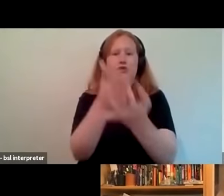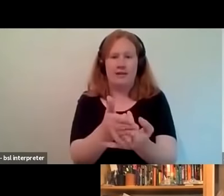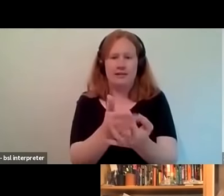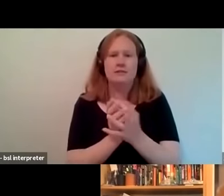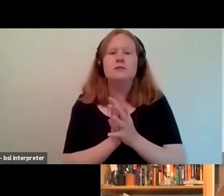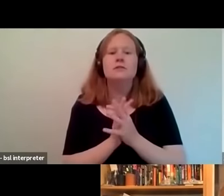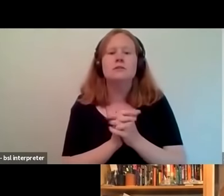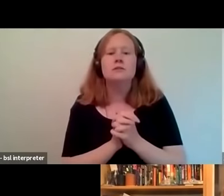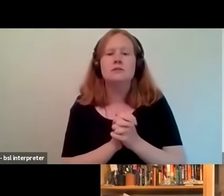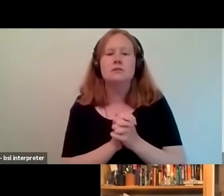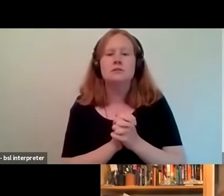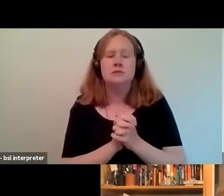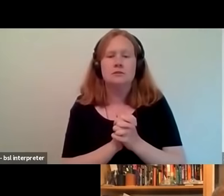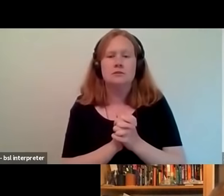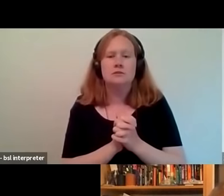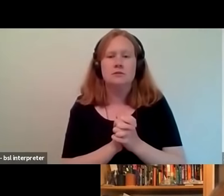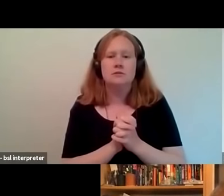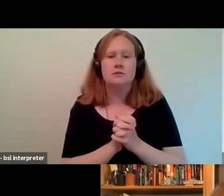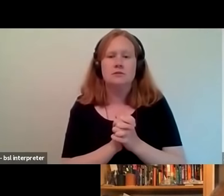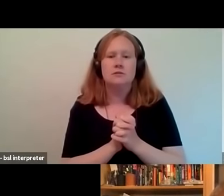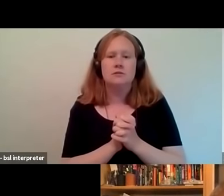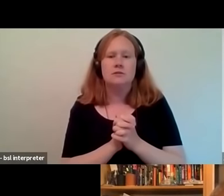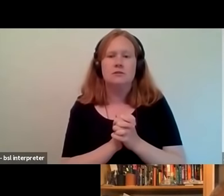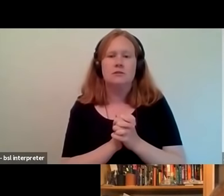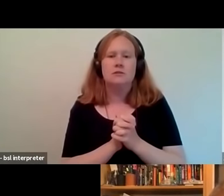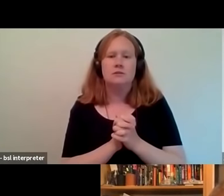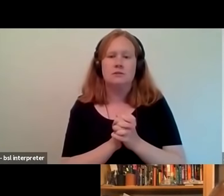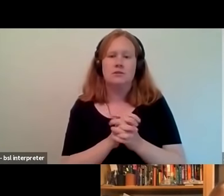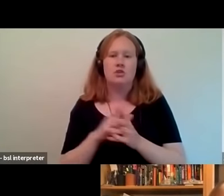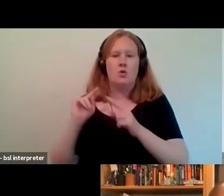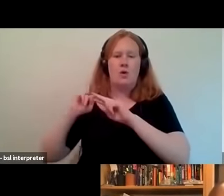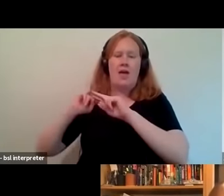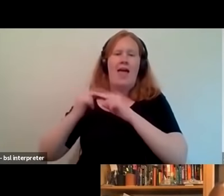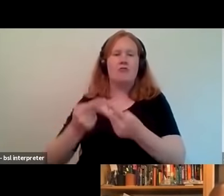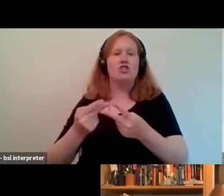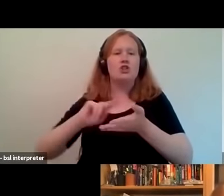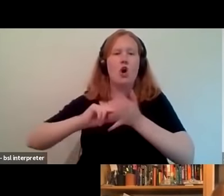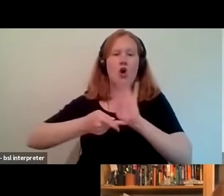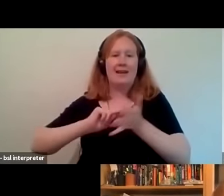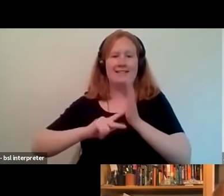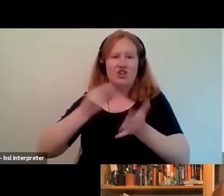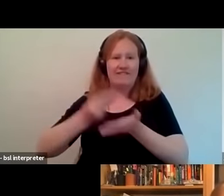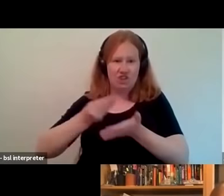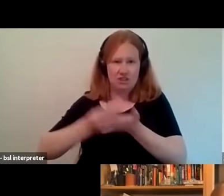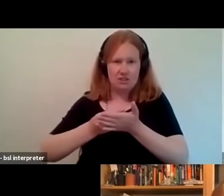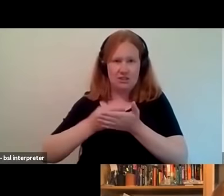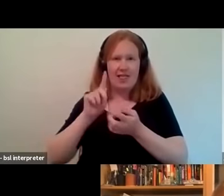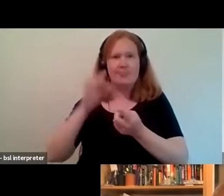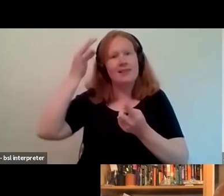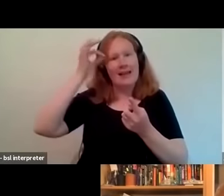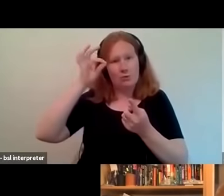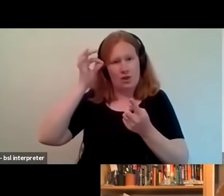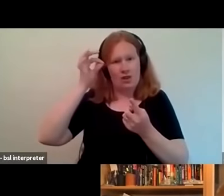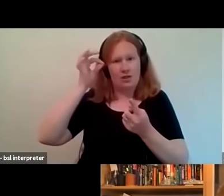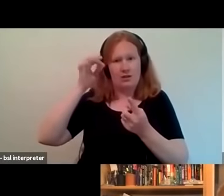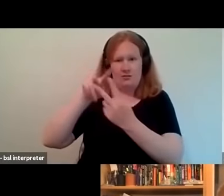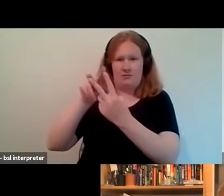mentioned which is that the heritage organization and funders and even the council are regarded